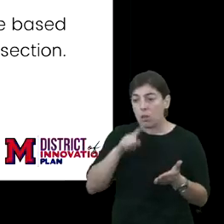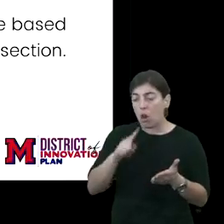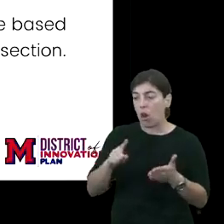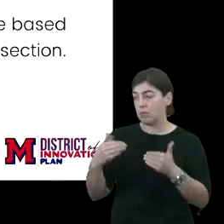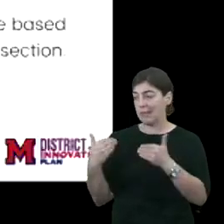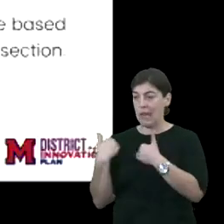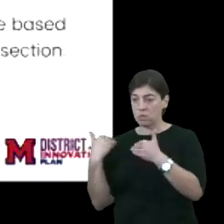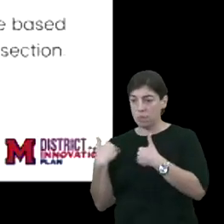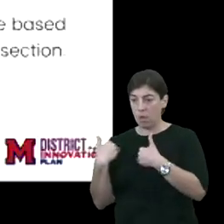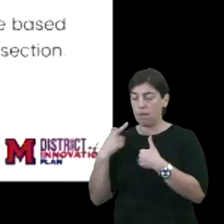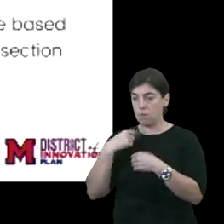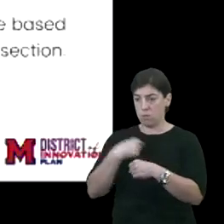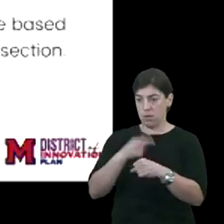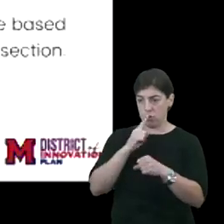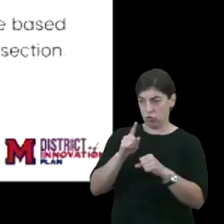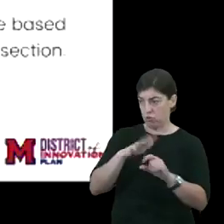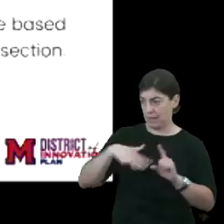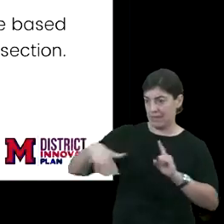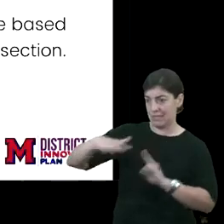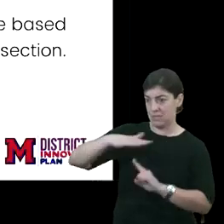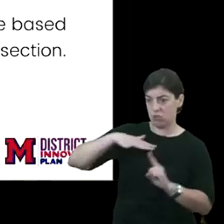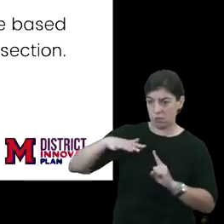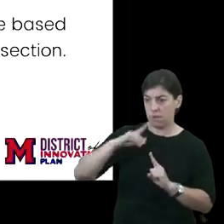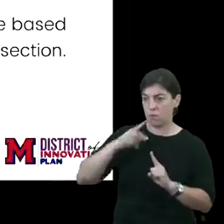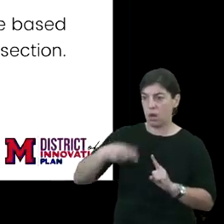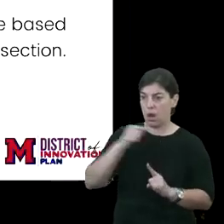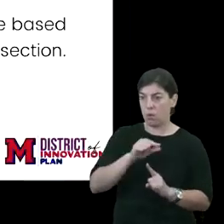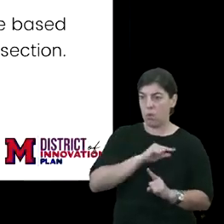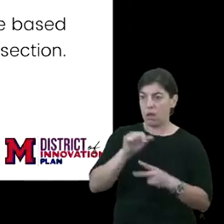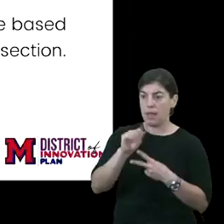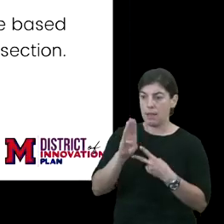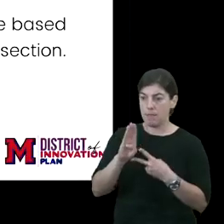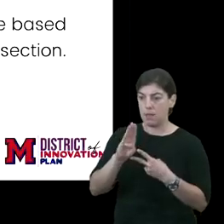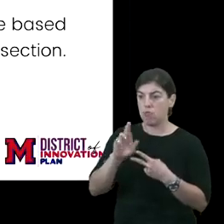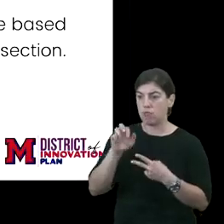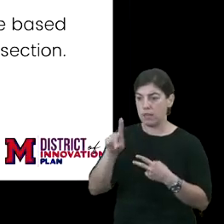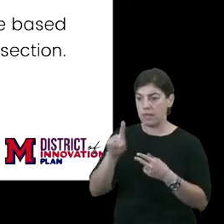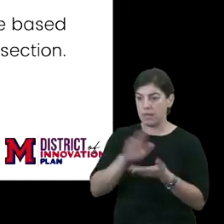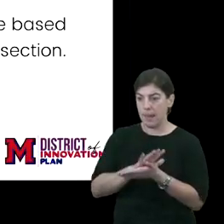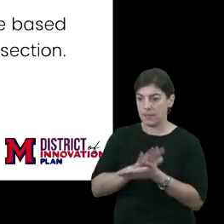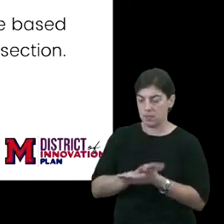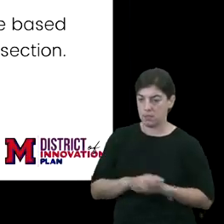accountable for creating the conditions for high quality A and B rated campuses.